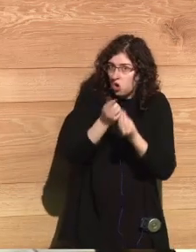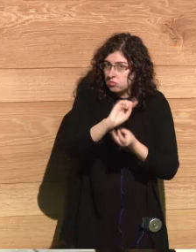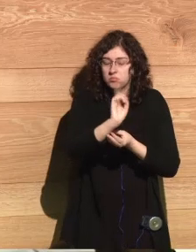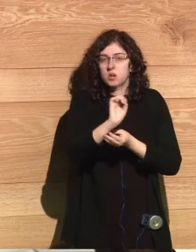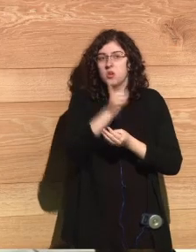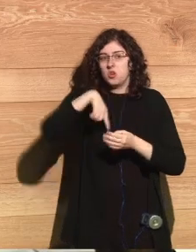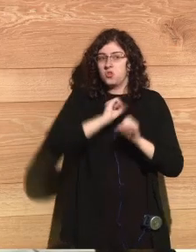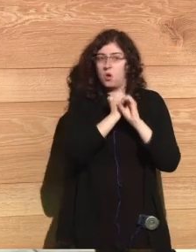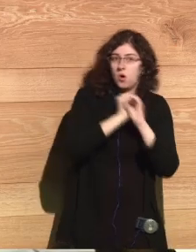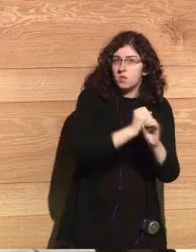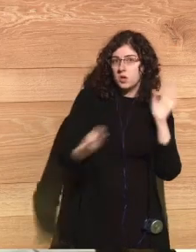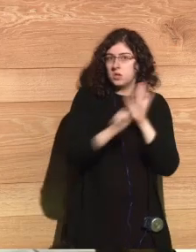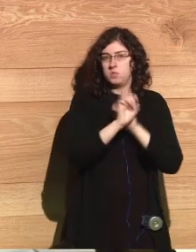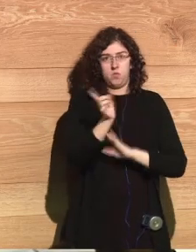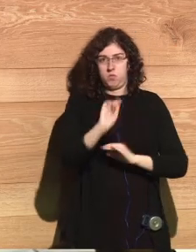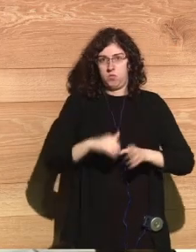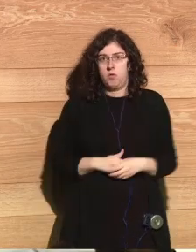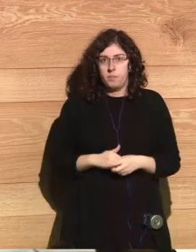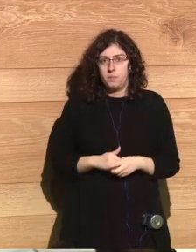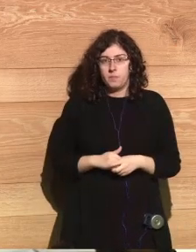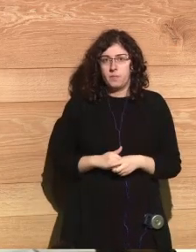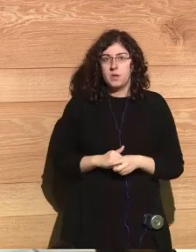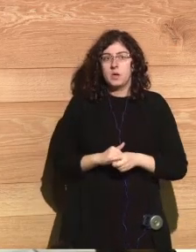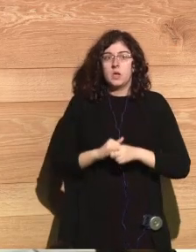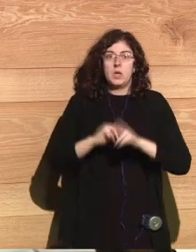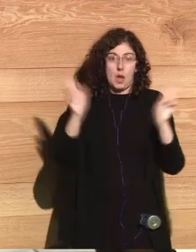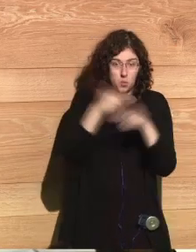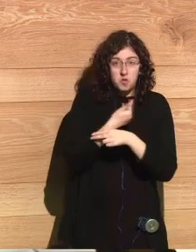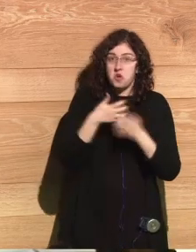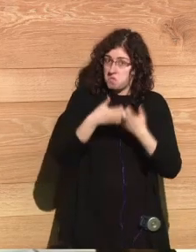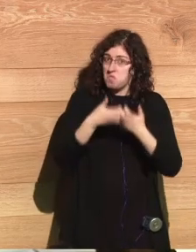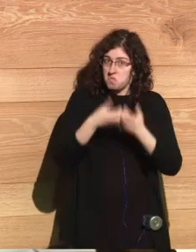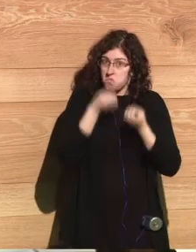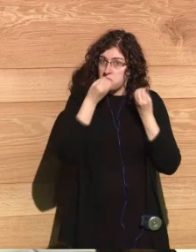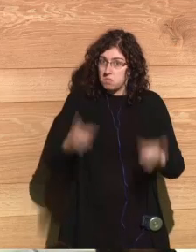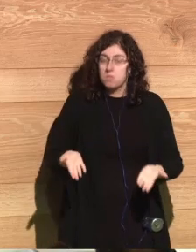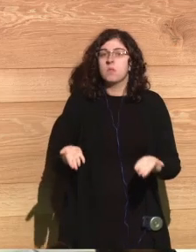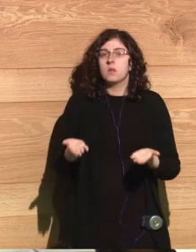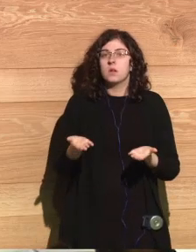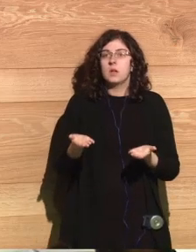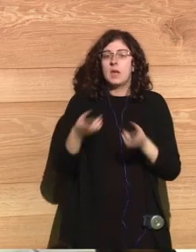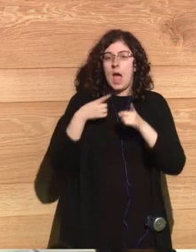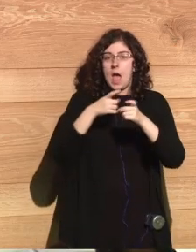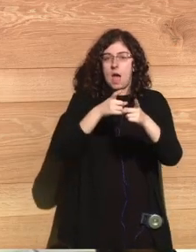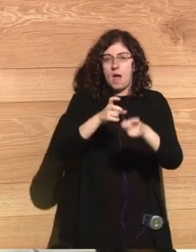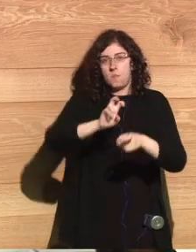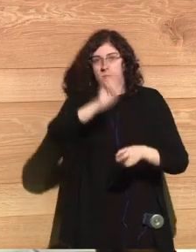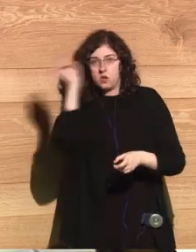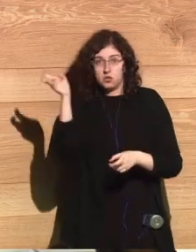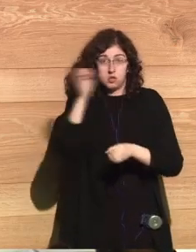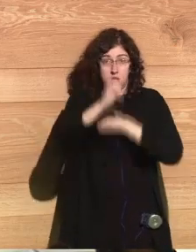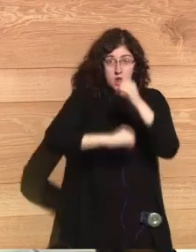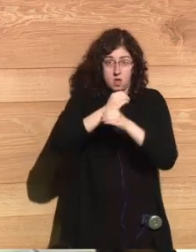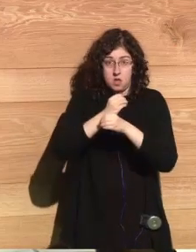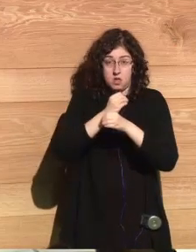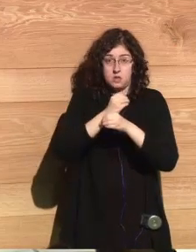to it and we are not going to be hostages of this symbol. And that prohibition has actually worked. That prohibition worked with the other